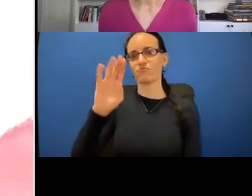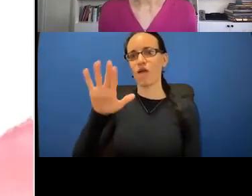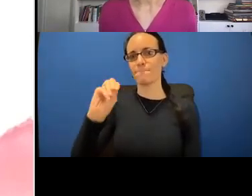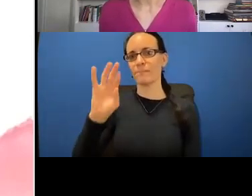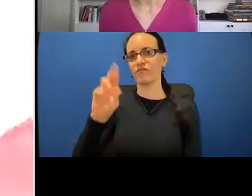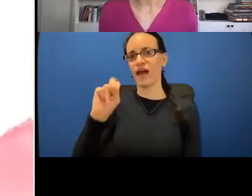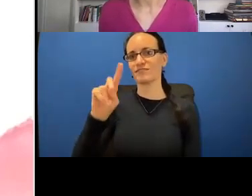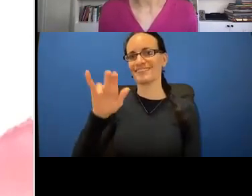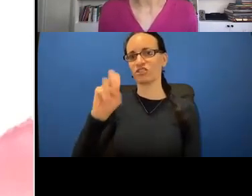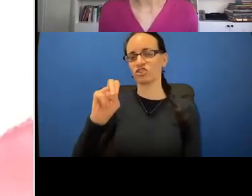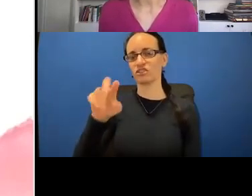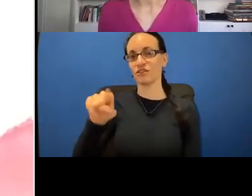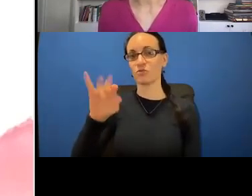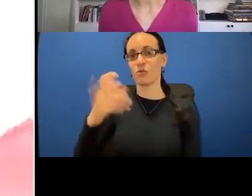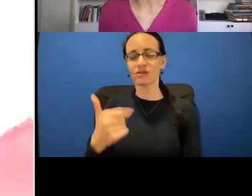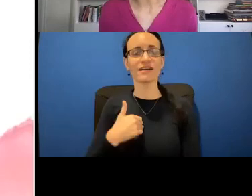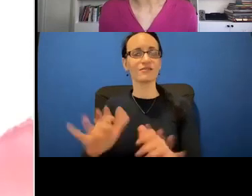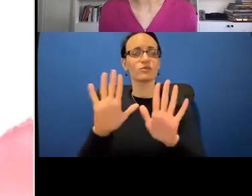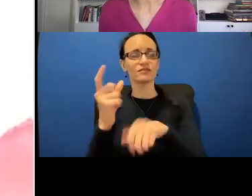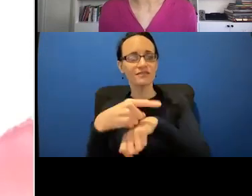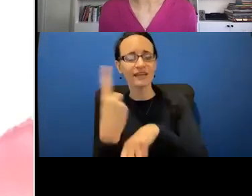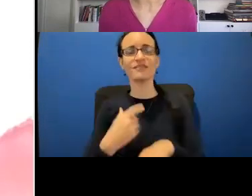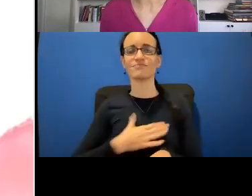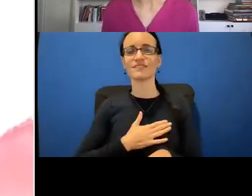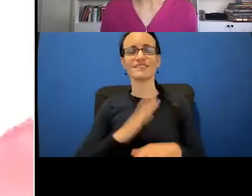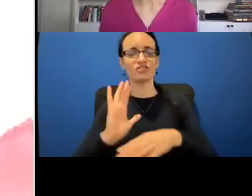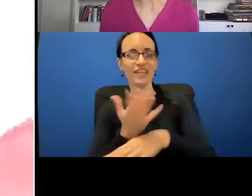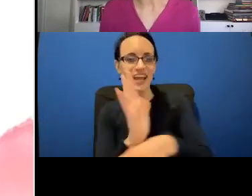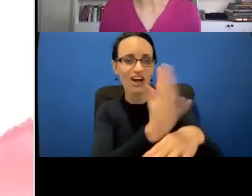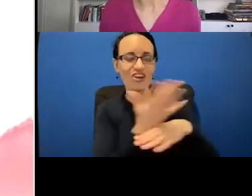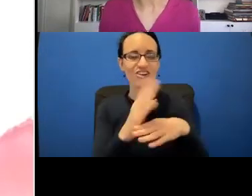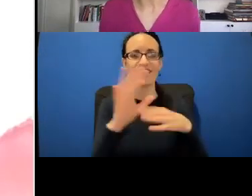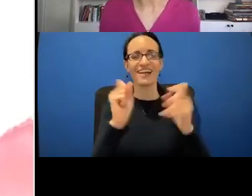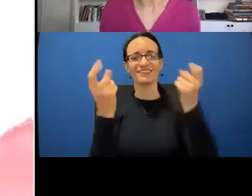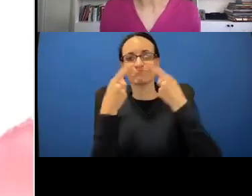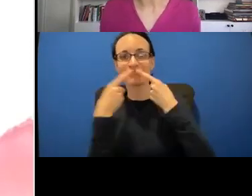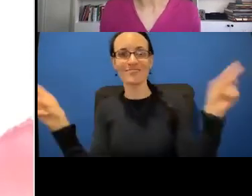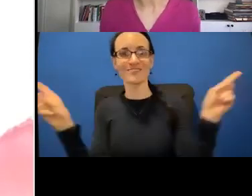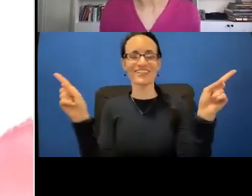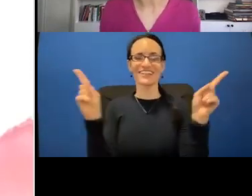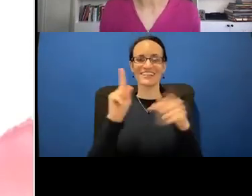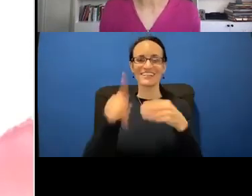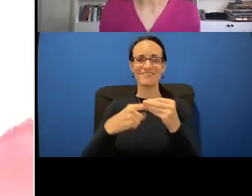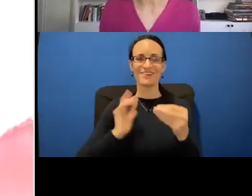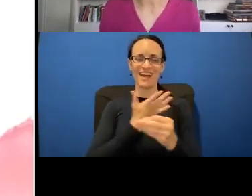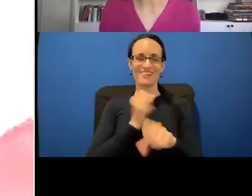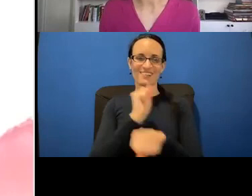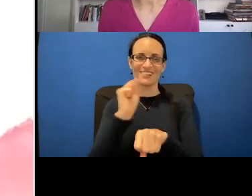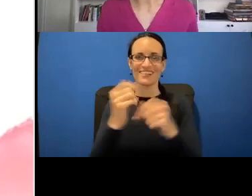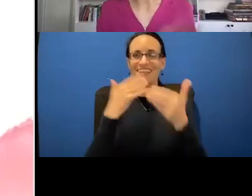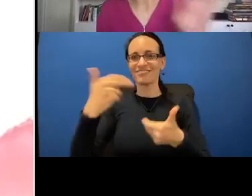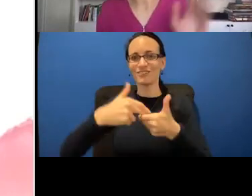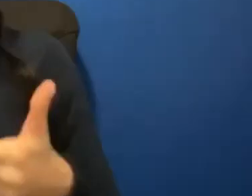Have a wonderful day and please share and spread the word. Thank you all for joining us. Be well.